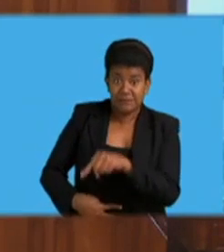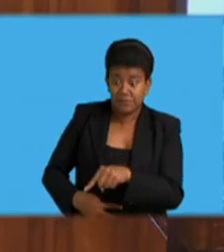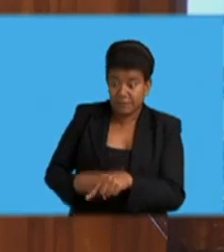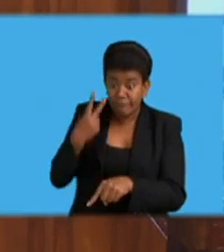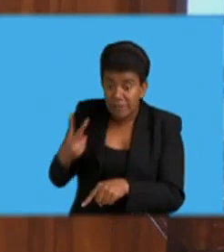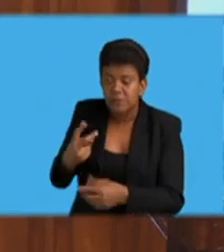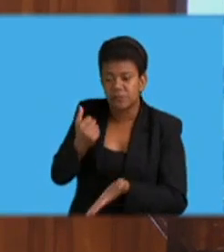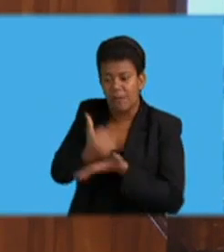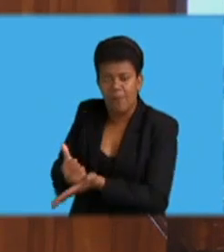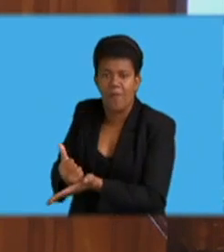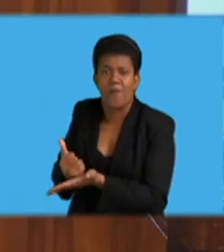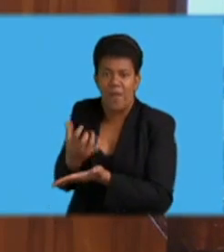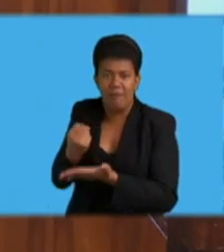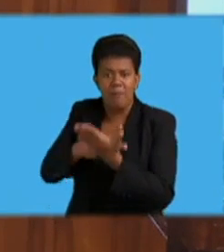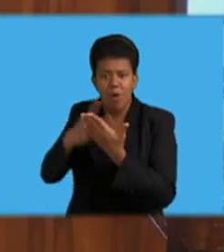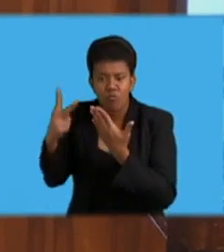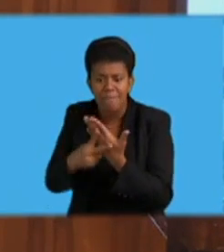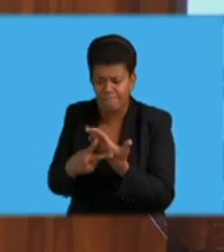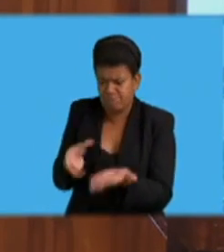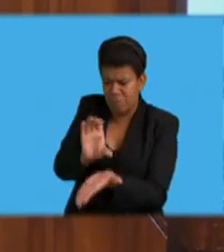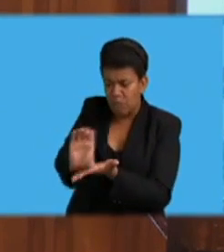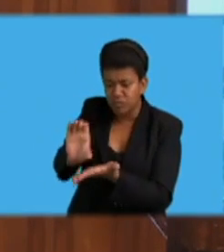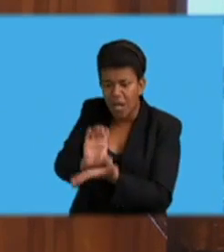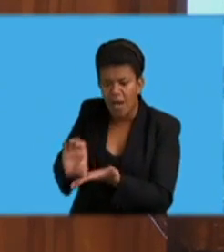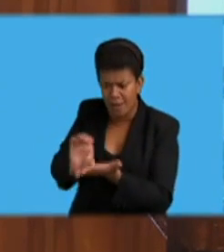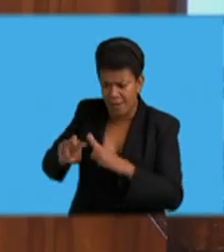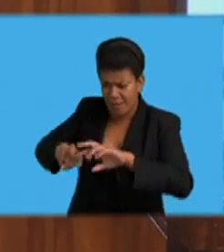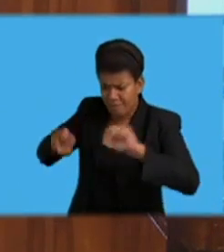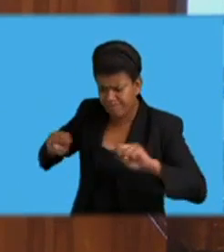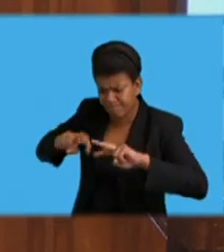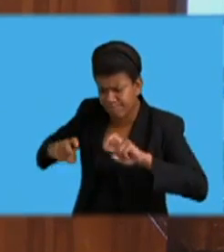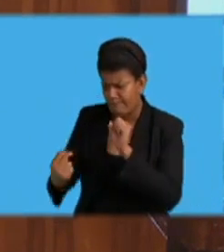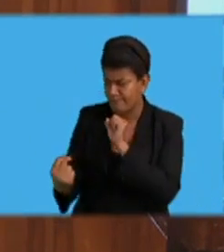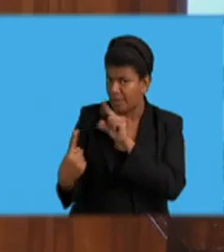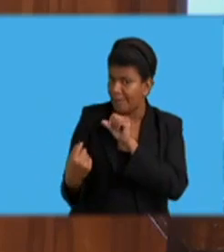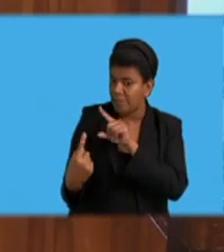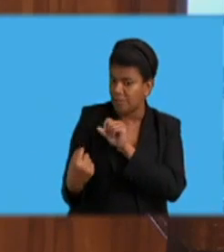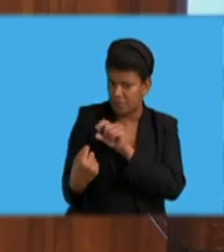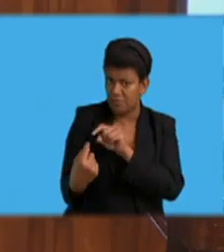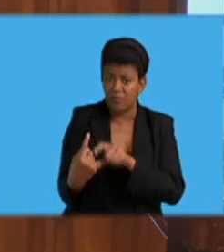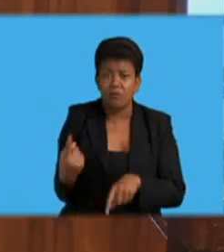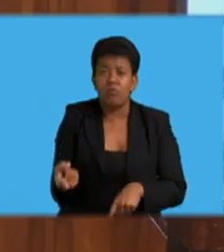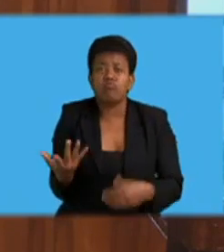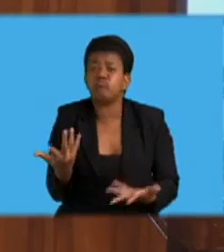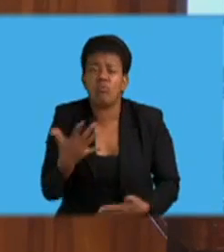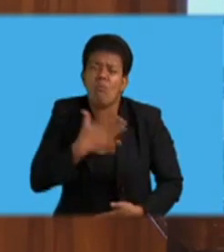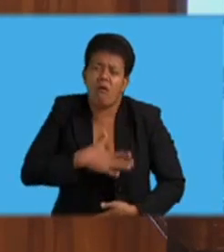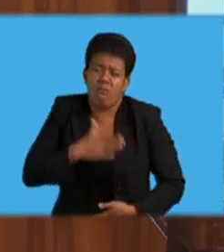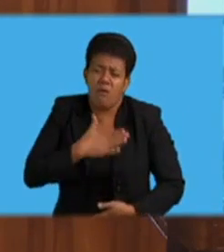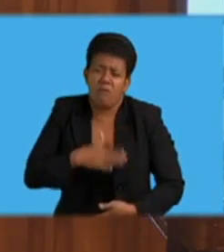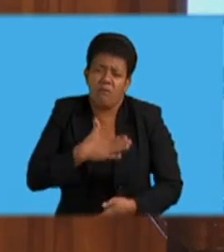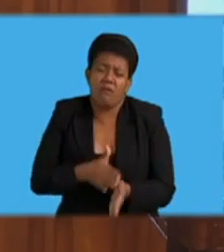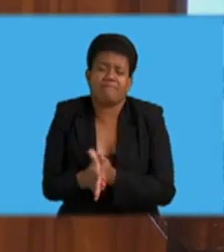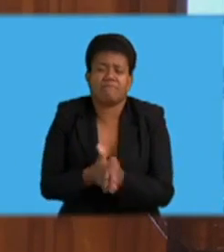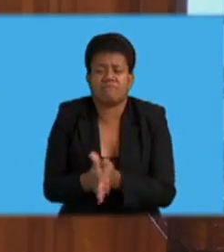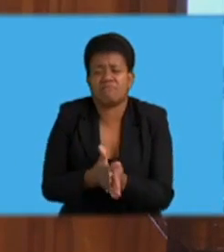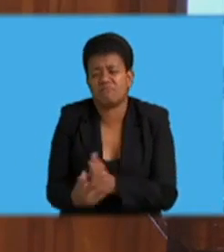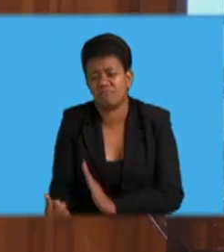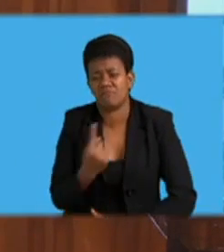counselling, case investigation, feedback, victims and witness counselling for court purposes.